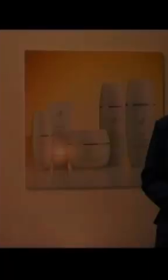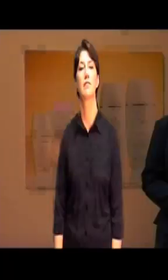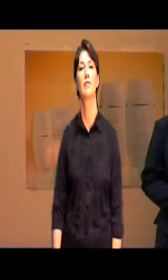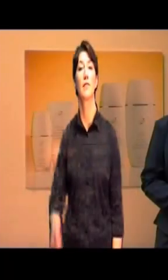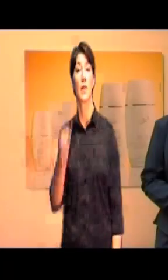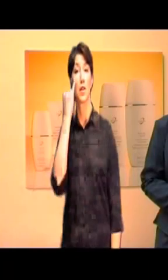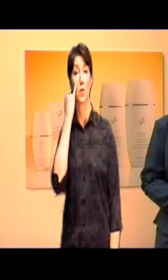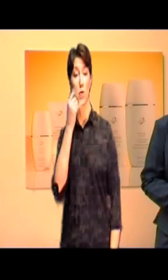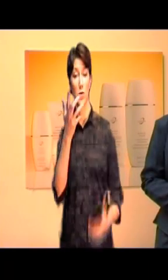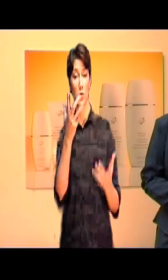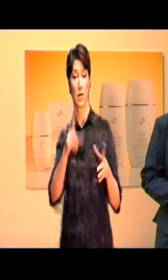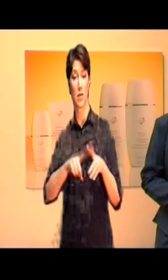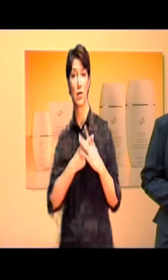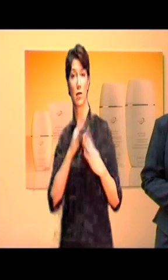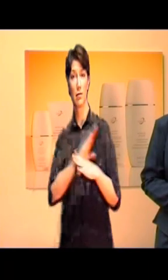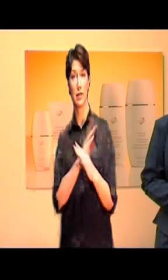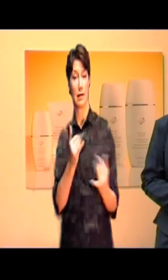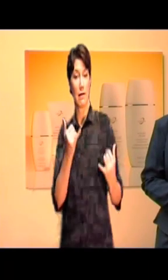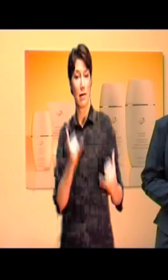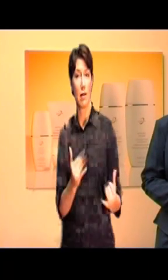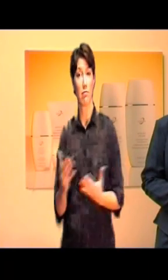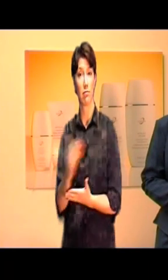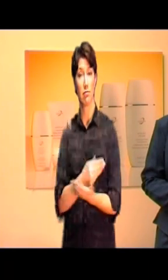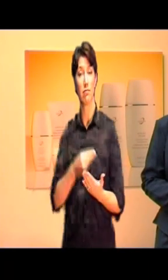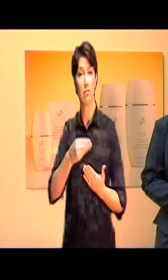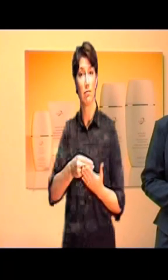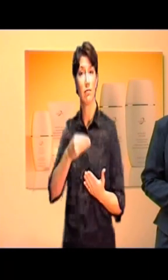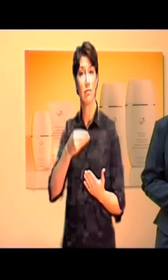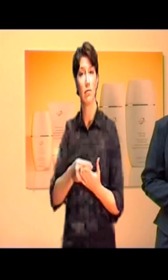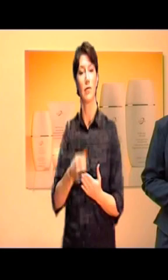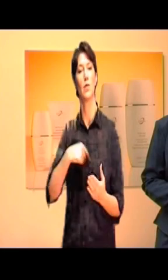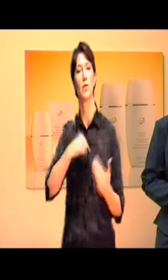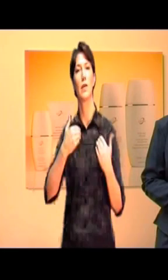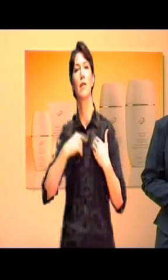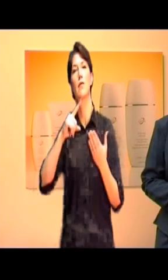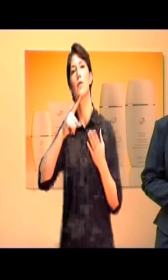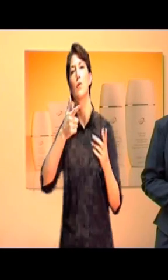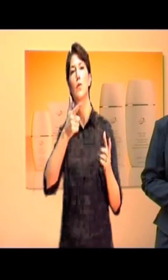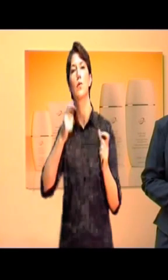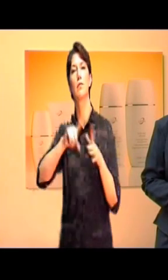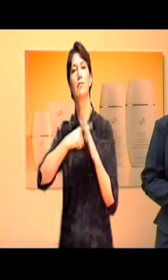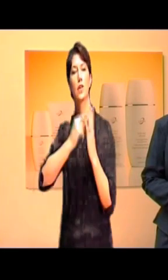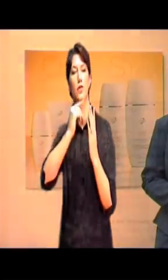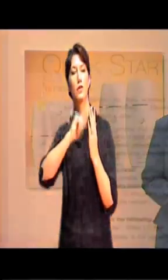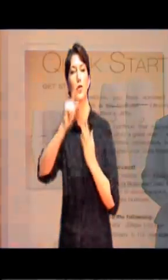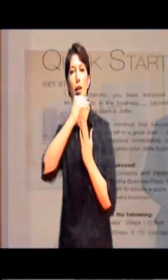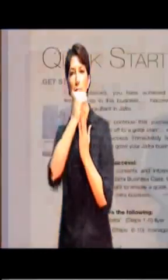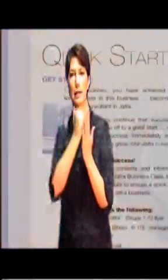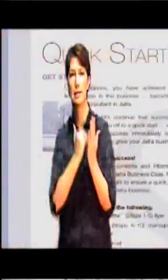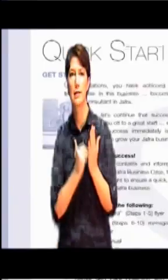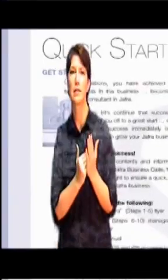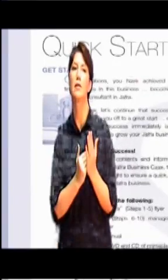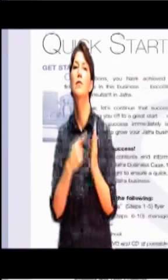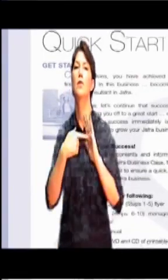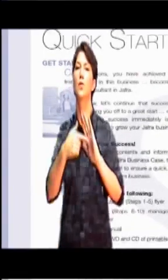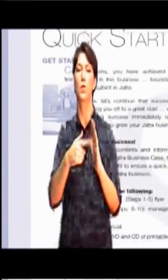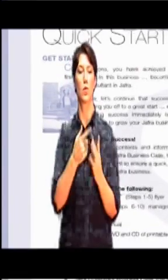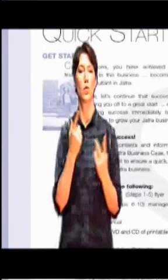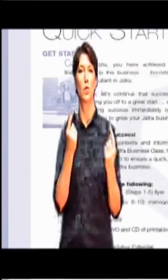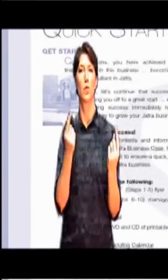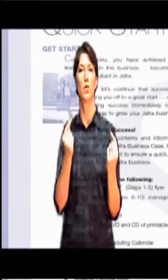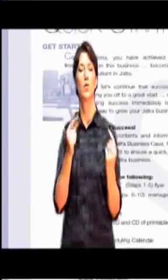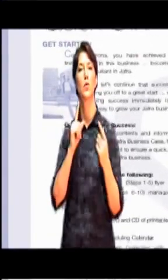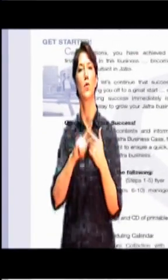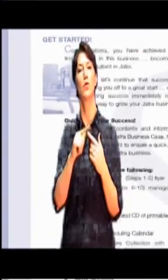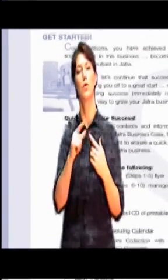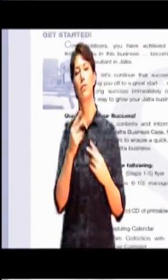For those of you who might get started immediately making a profit in your business, we've created the quick start checklist. This is a list of activities